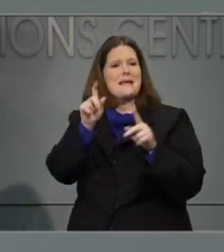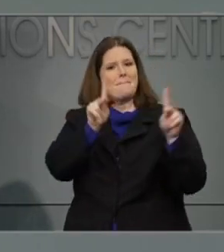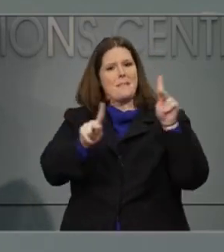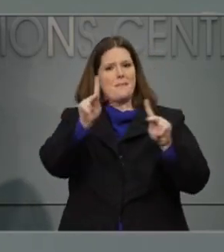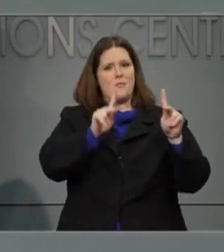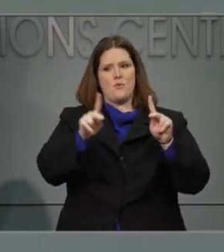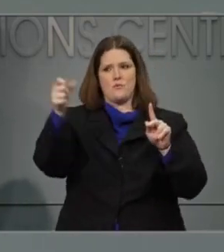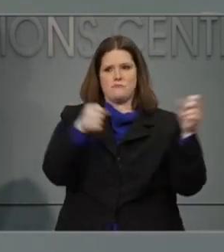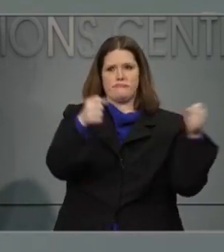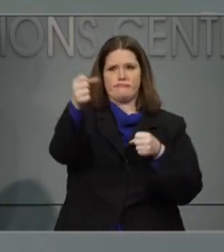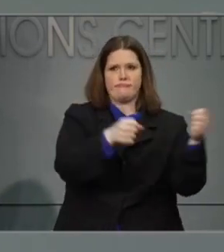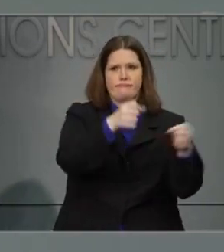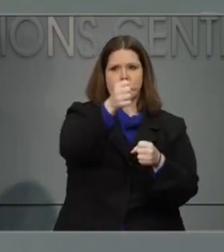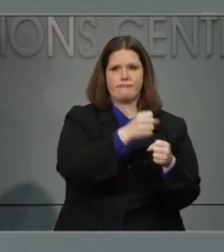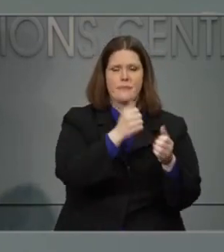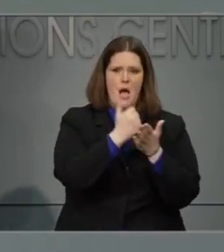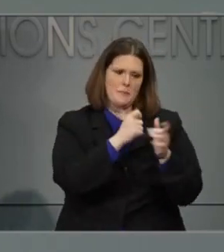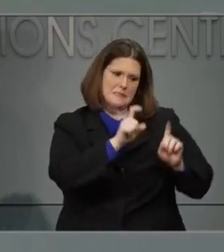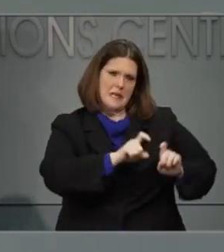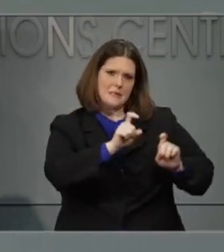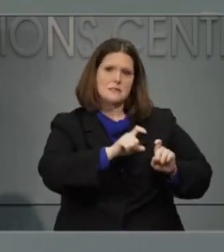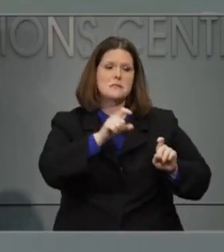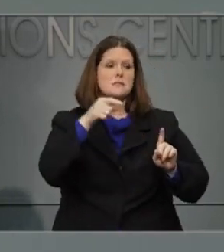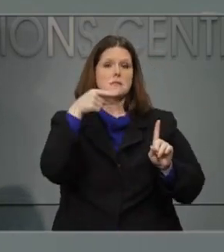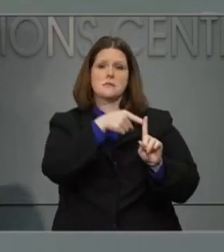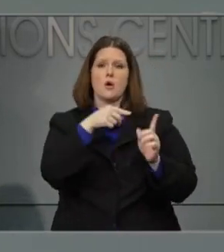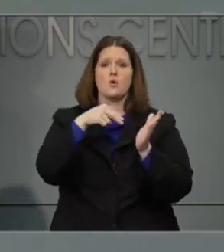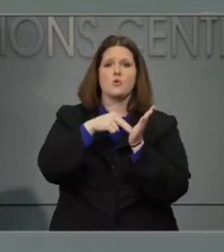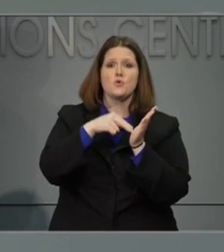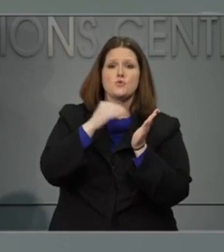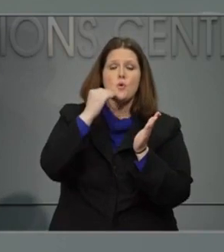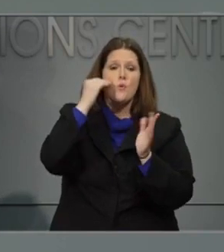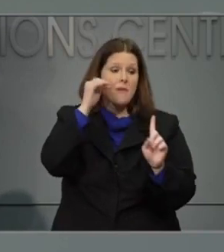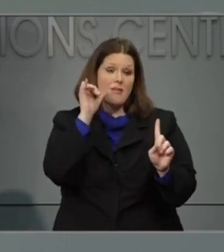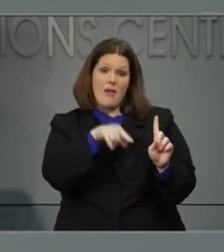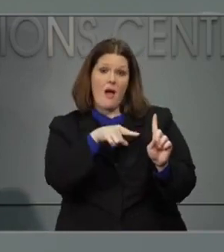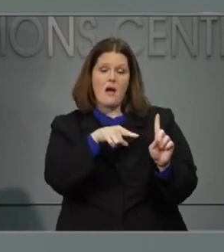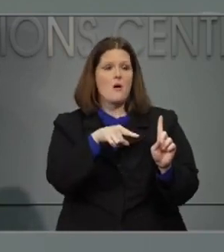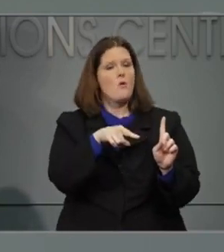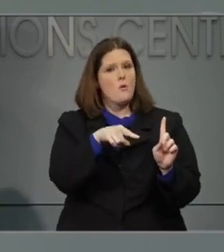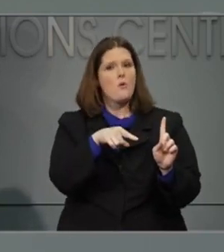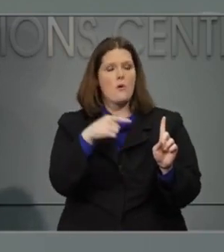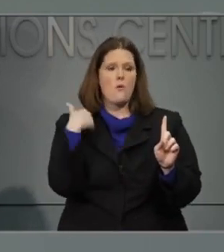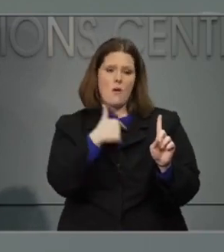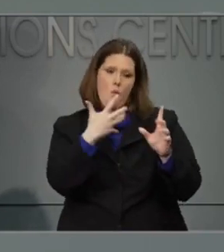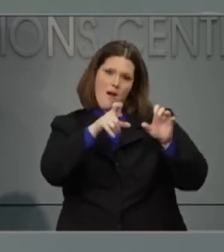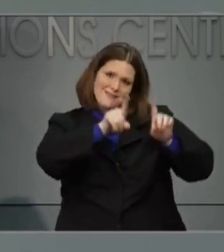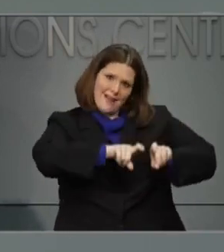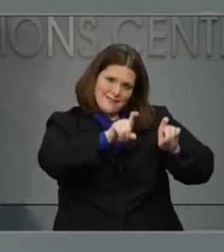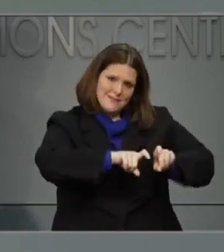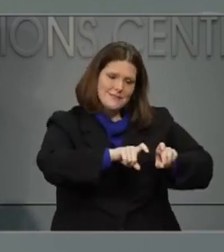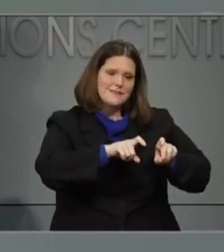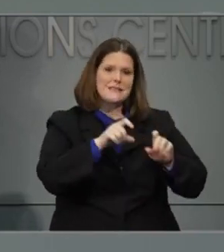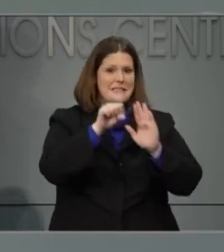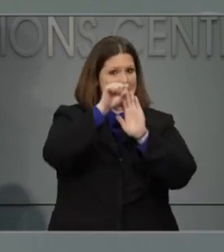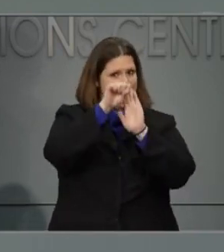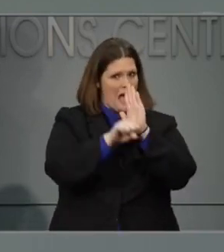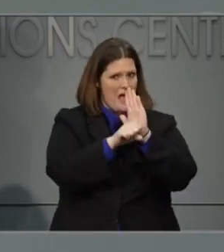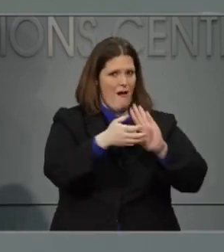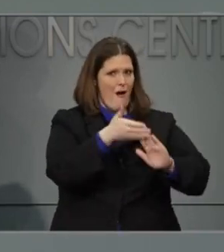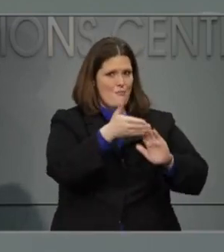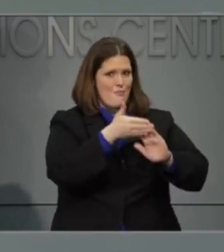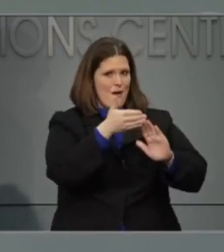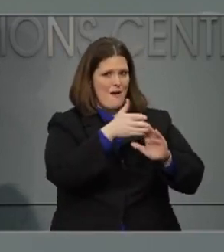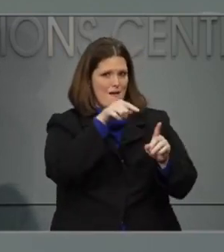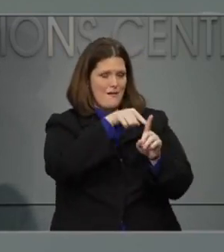to these kinds of things, like an outbreak at a nursing home. This one happens to be us wanting to test at one of our state operated facilities,